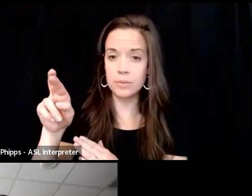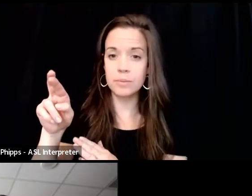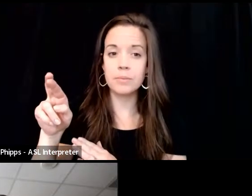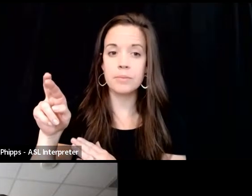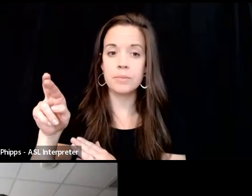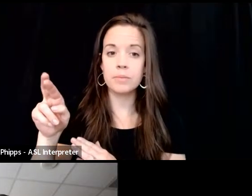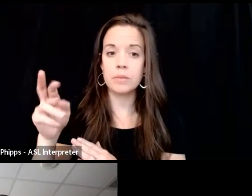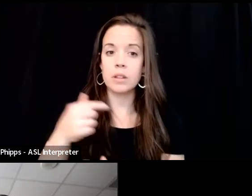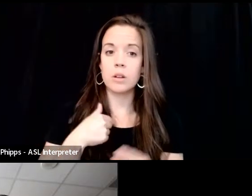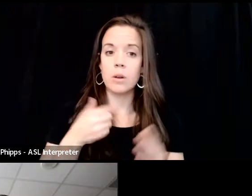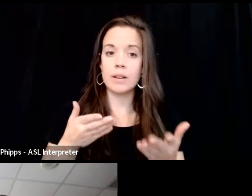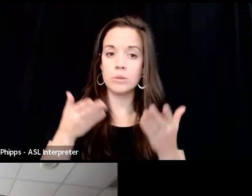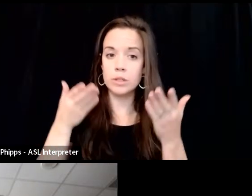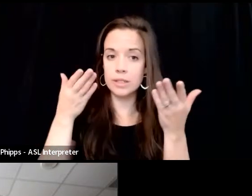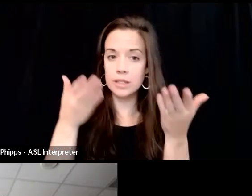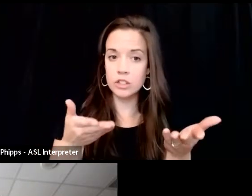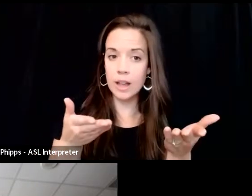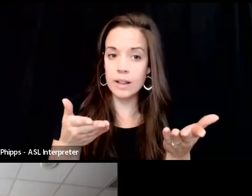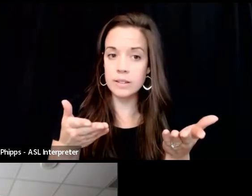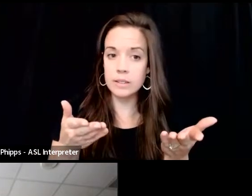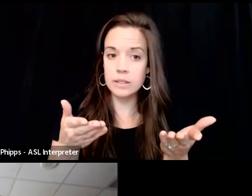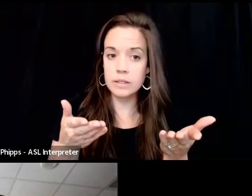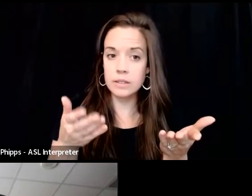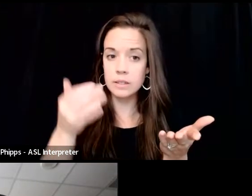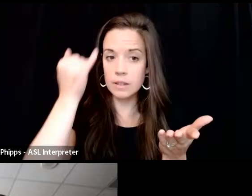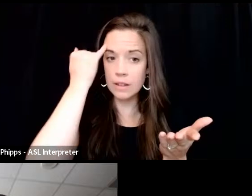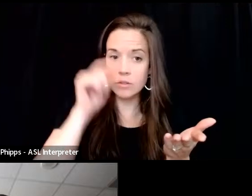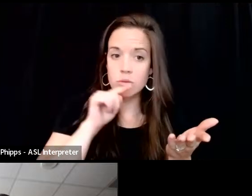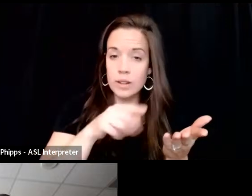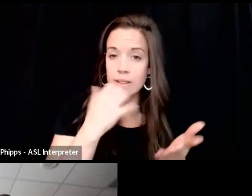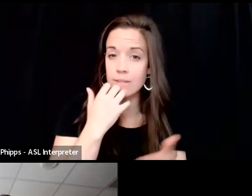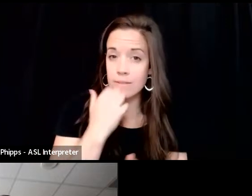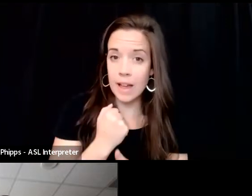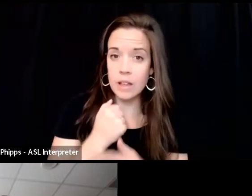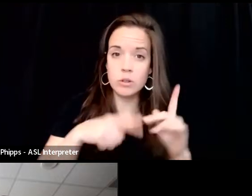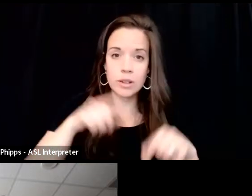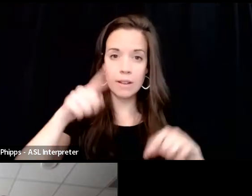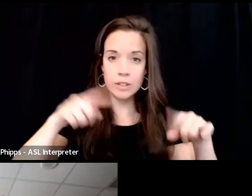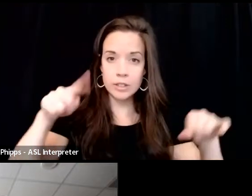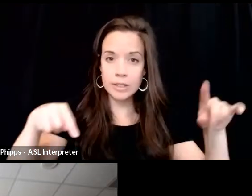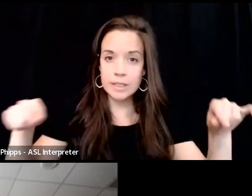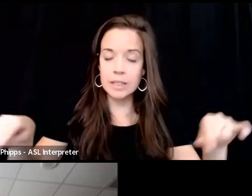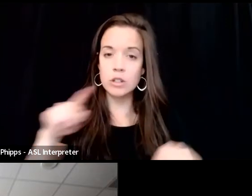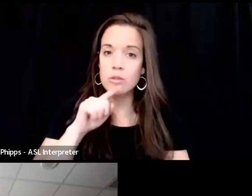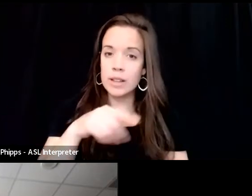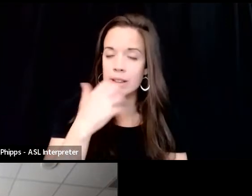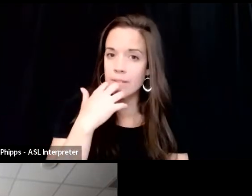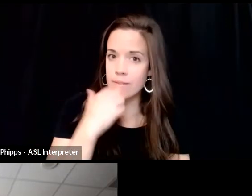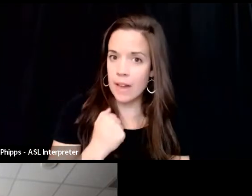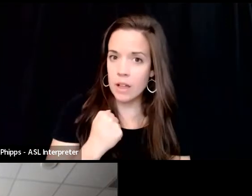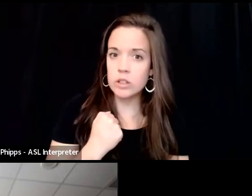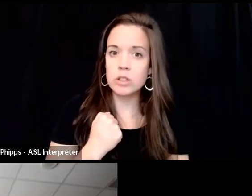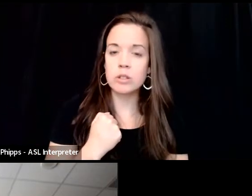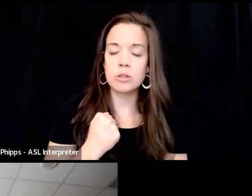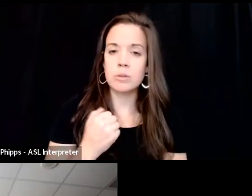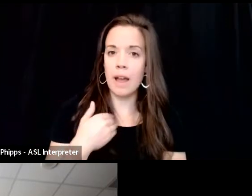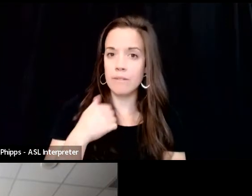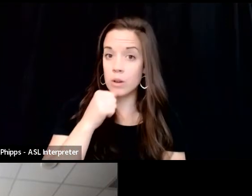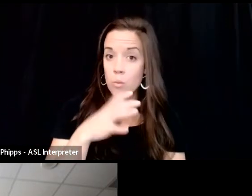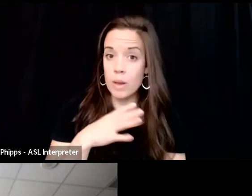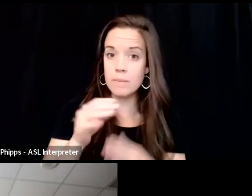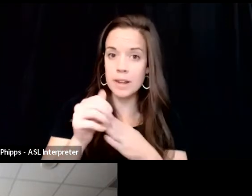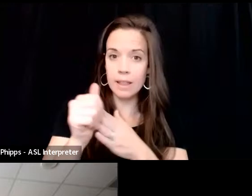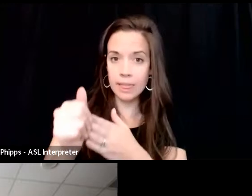suggest is that if you really value diversity, you really did value having women in leadership